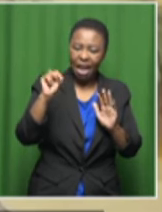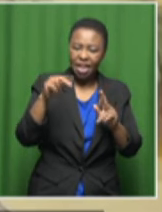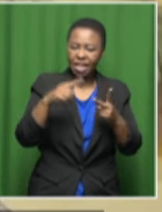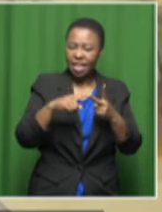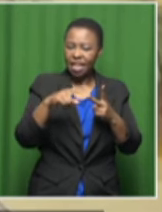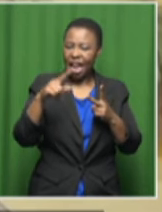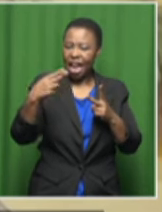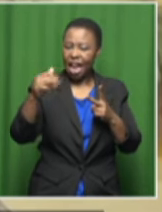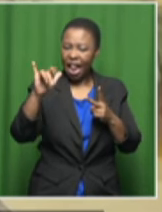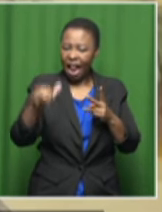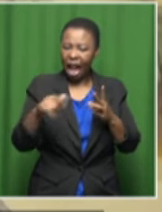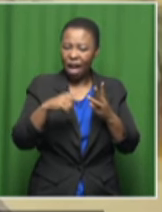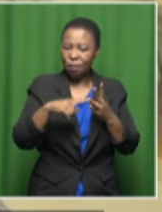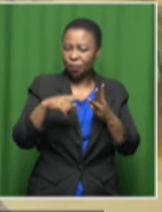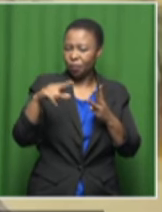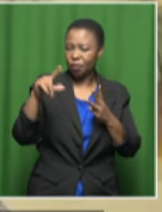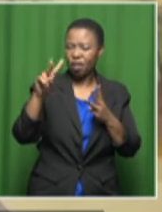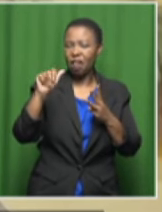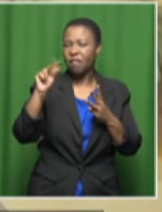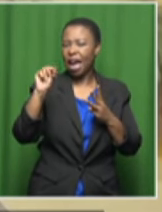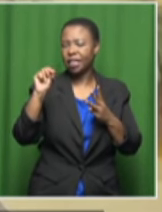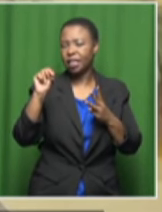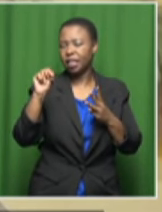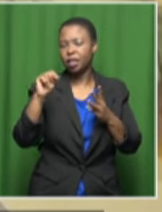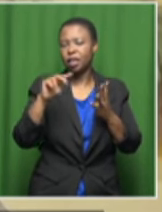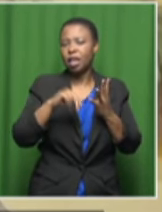Lourdes, Van Renspeck, Van Zet, Duplessis,